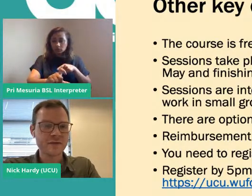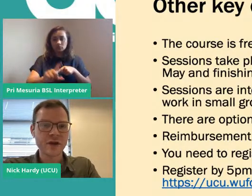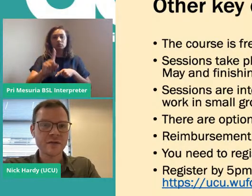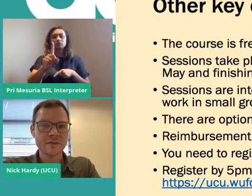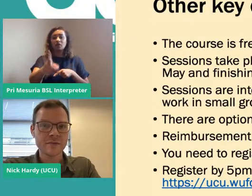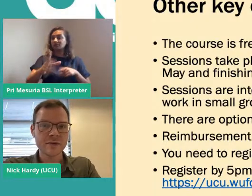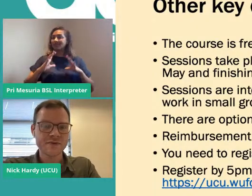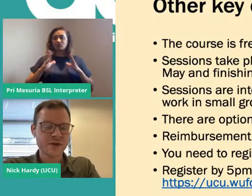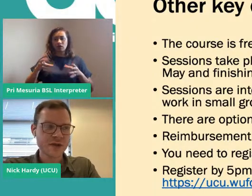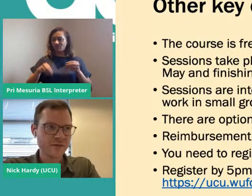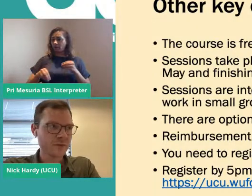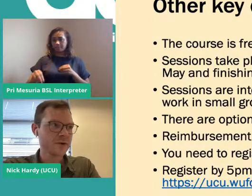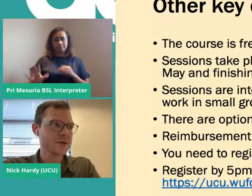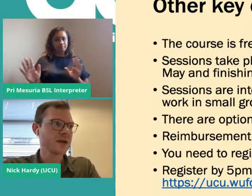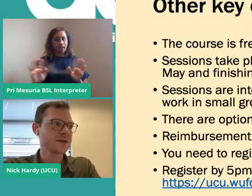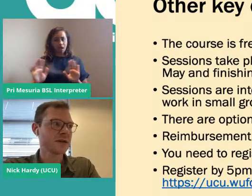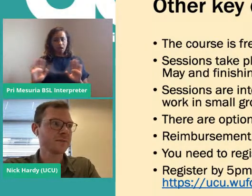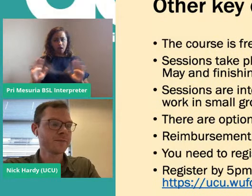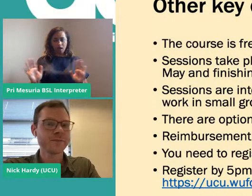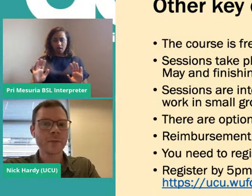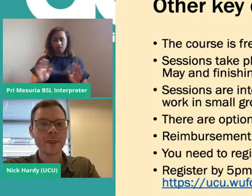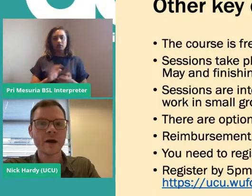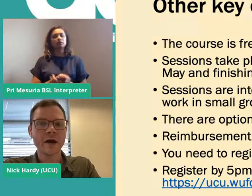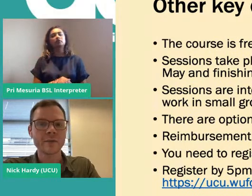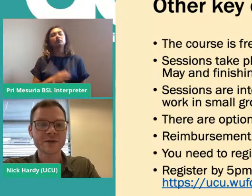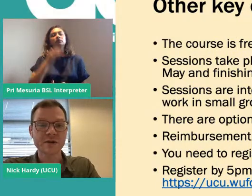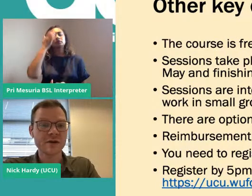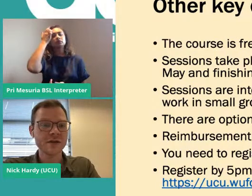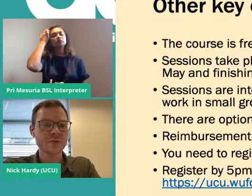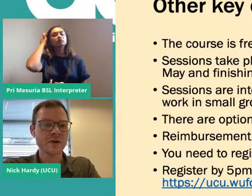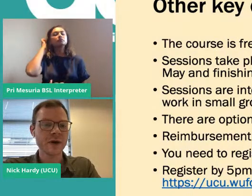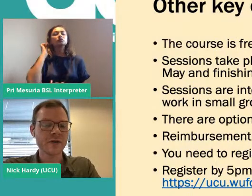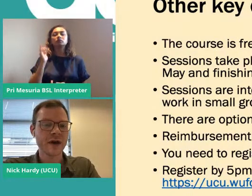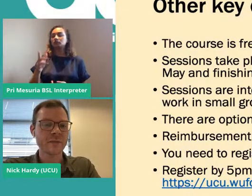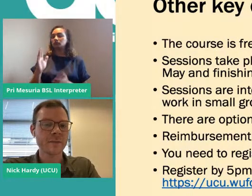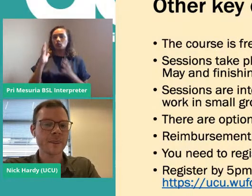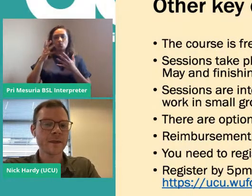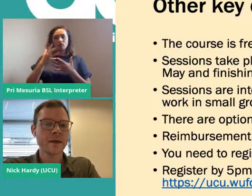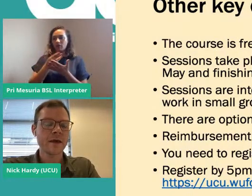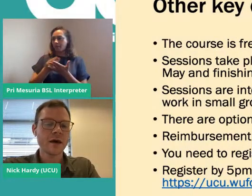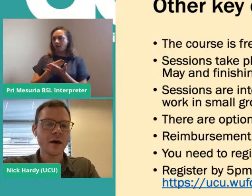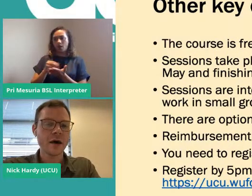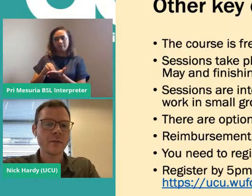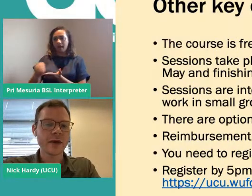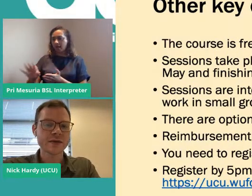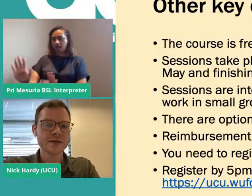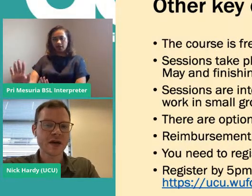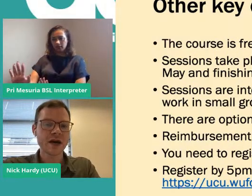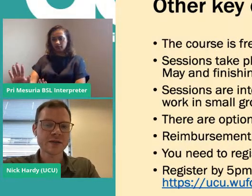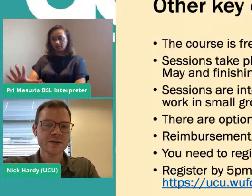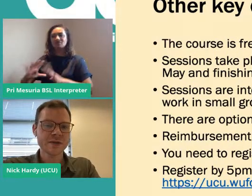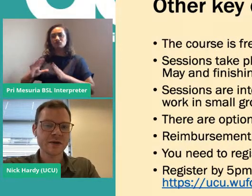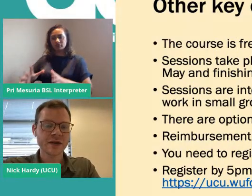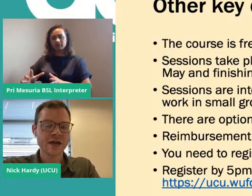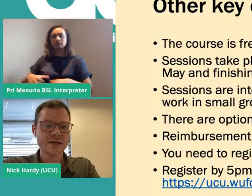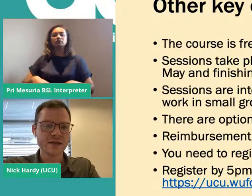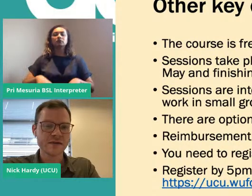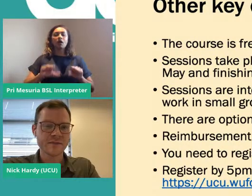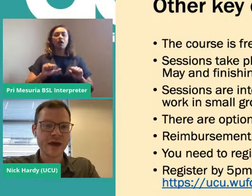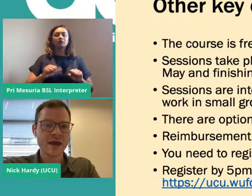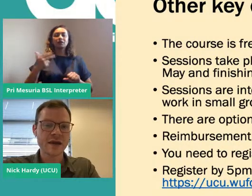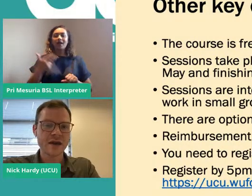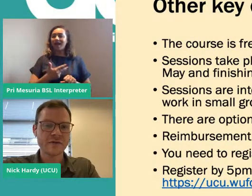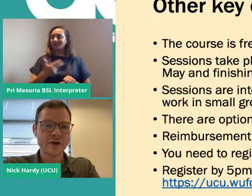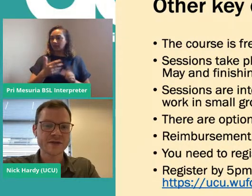it's completely free. It's free to everyone who takes it. So you don't need to worry about that. It starts on the